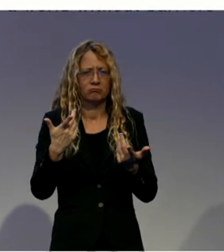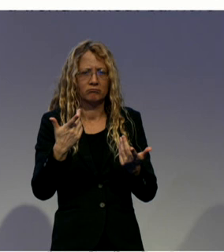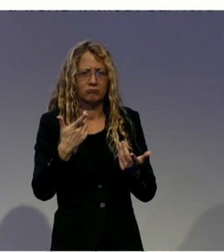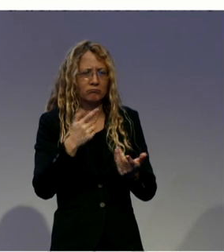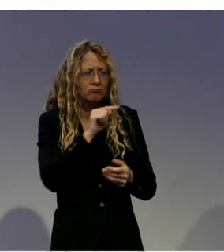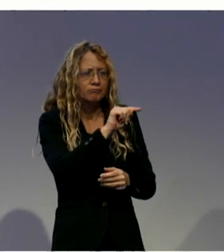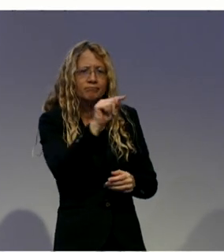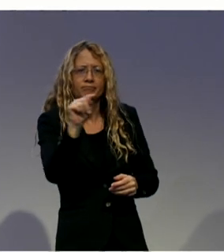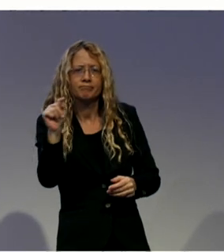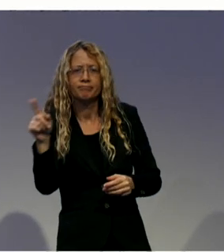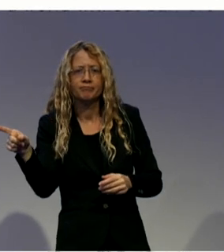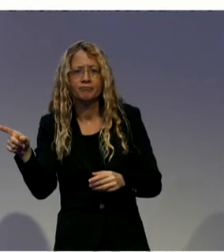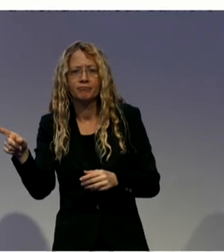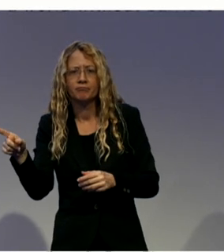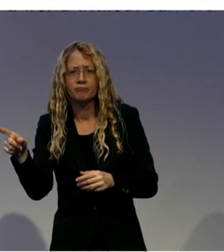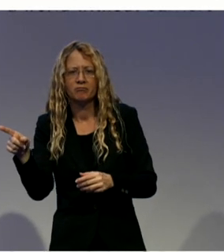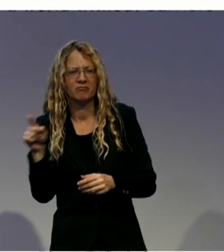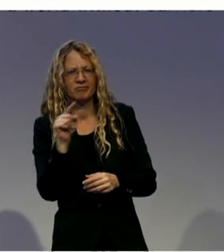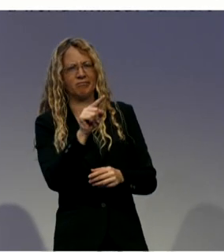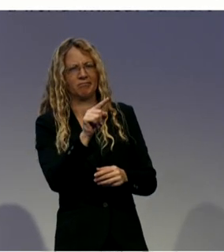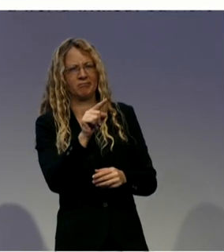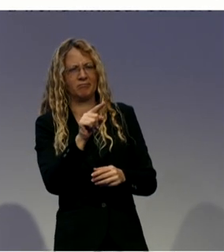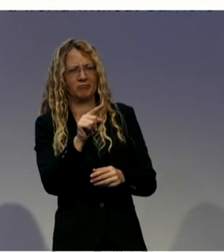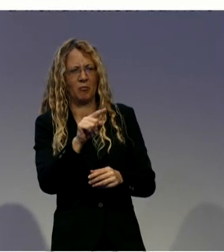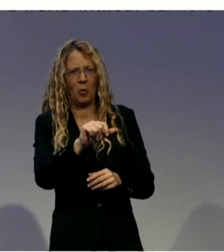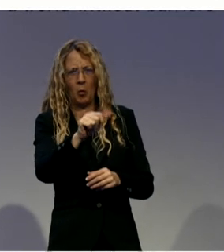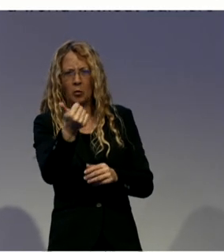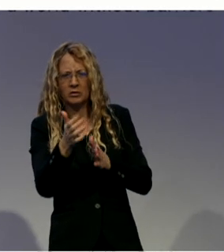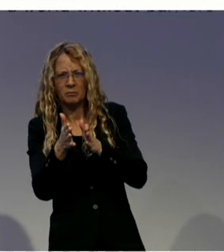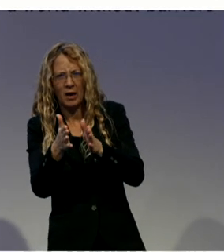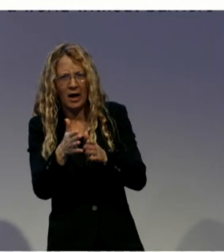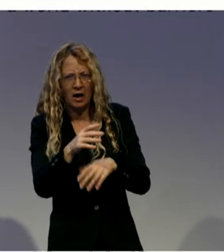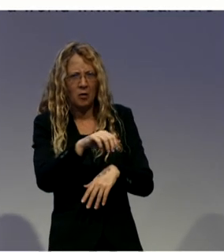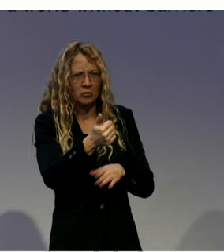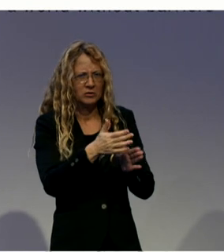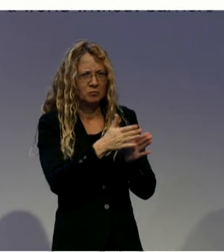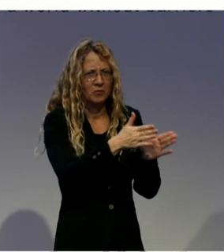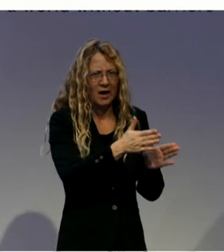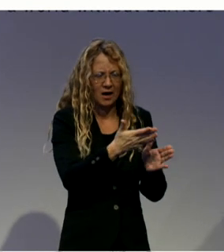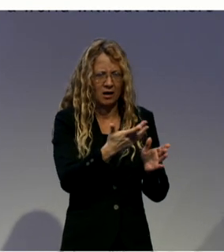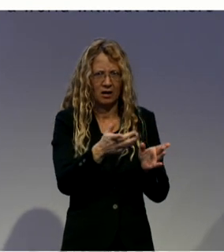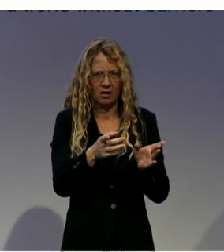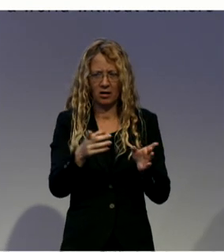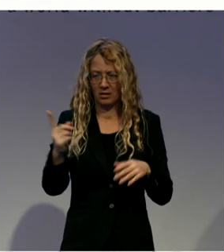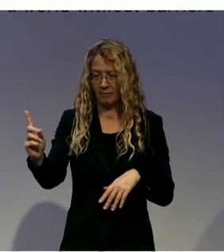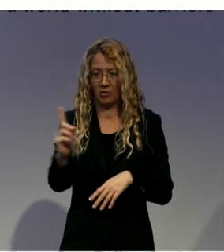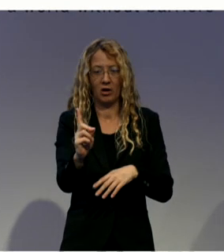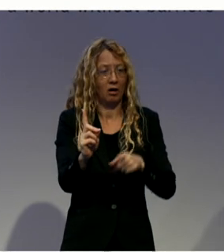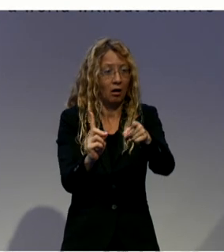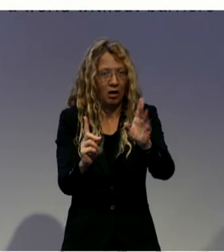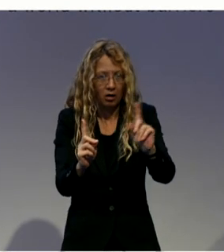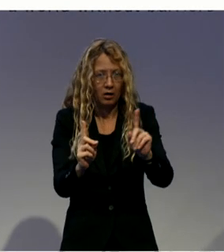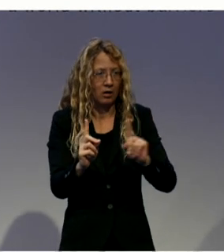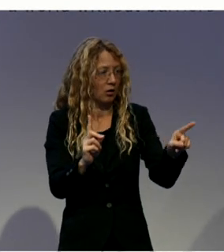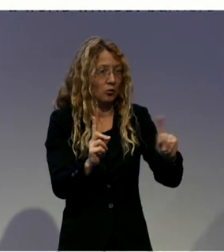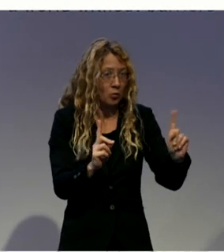the person are lost on how to relate with them. When the person has to face criminal charges.